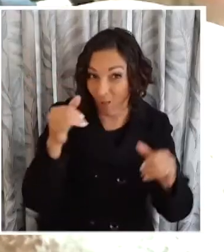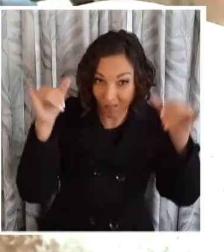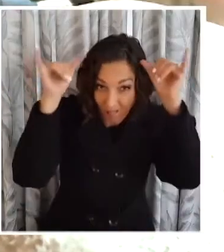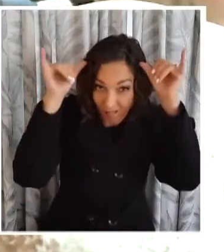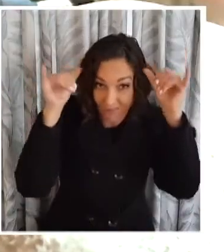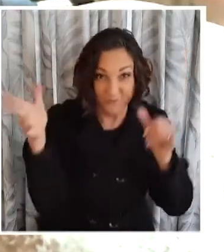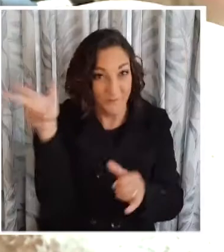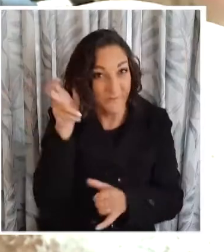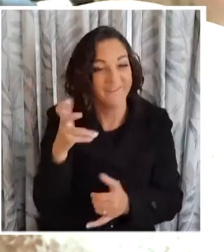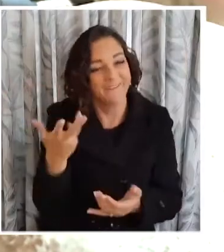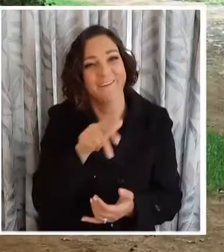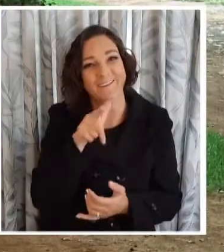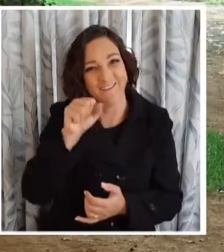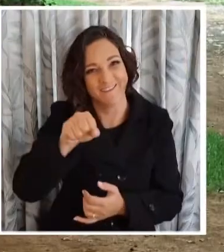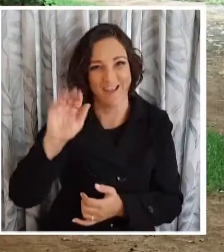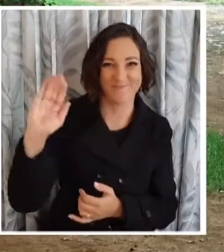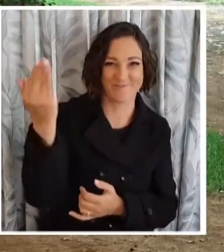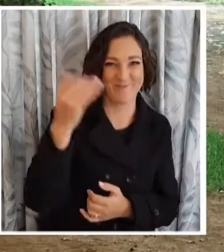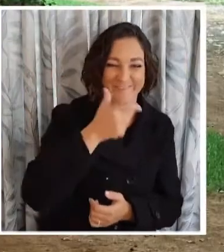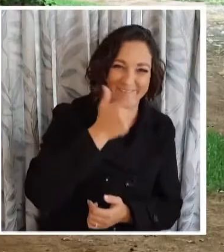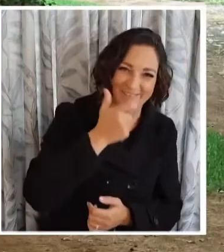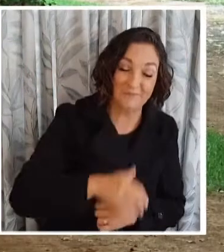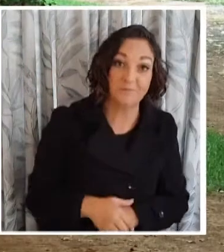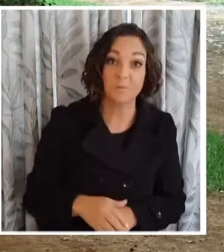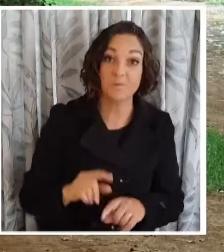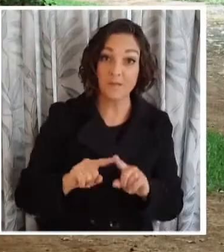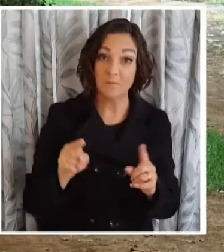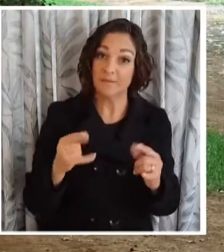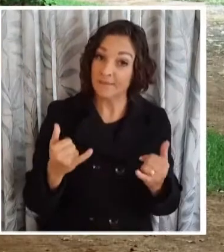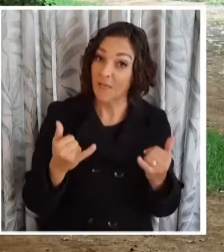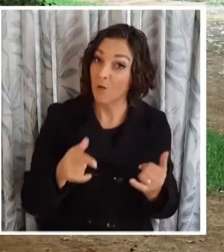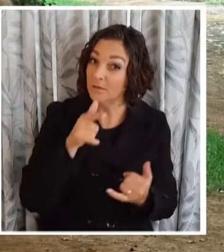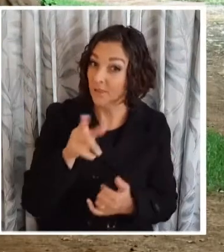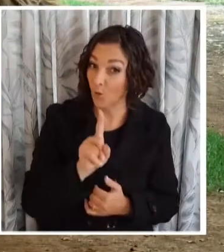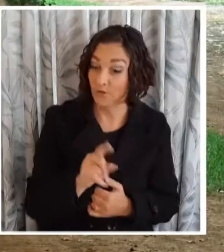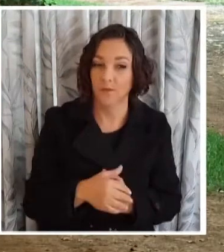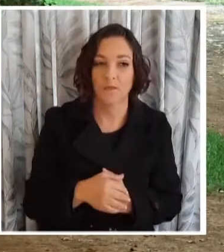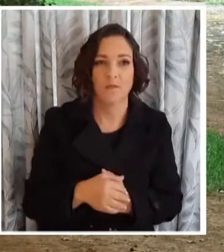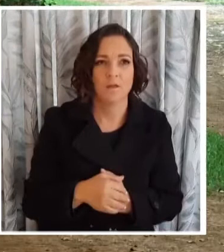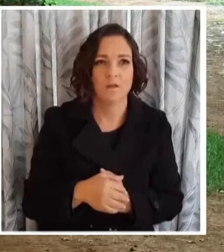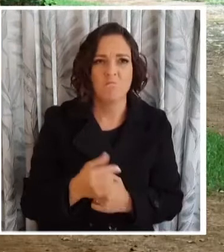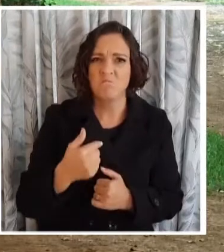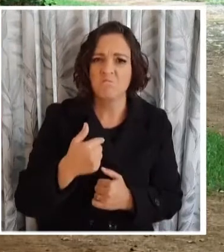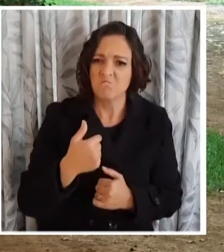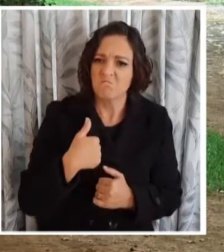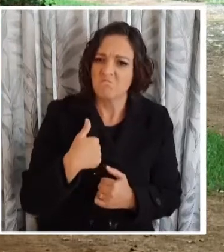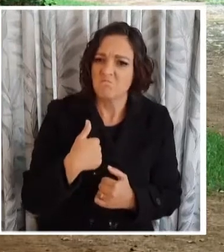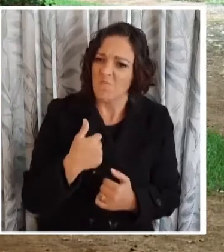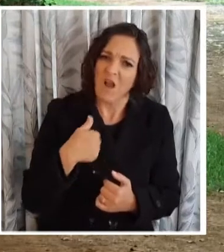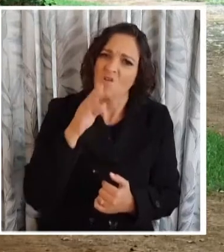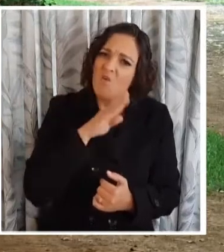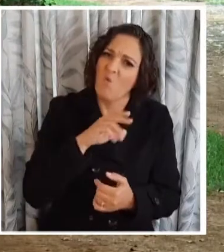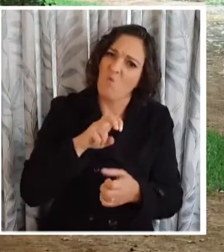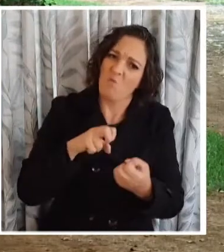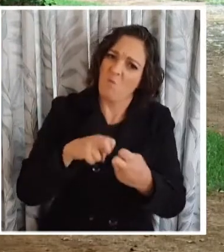repentance. And what he used to say was, I have no problem following the